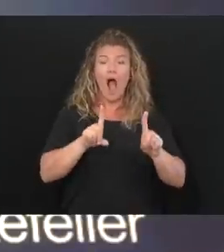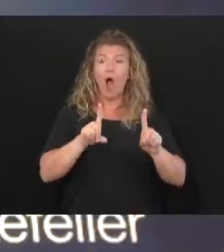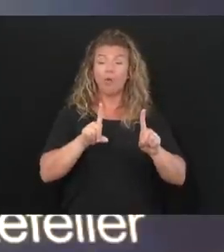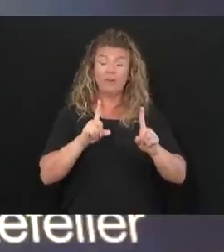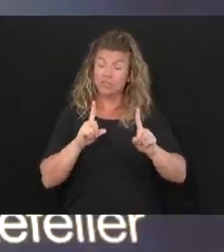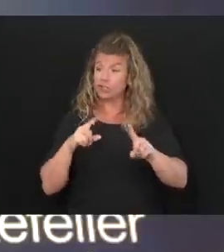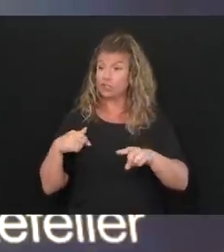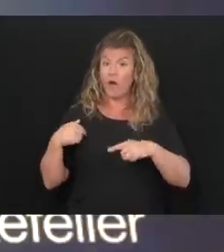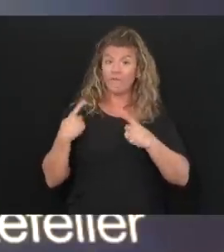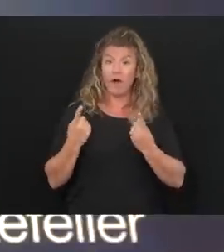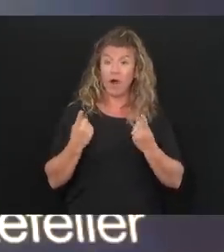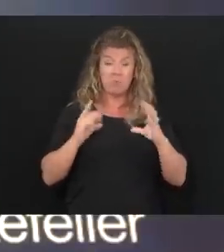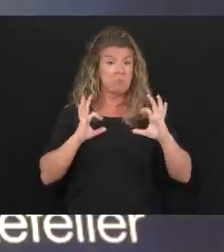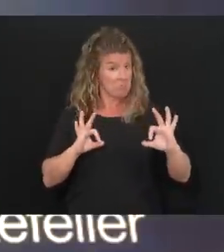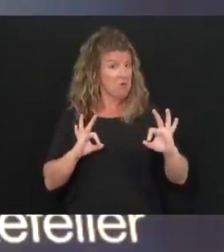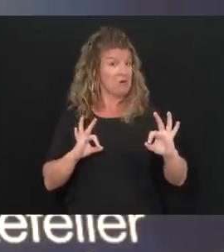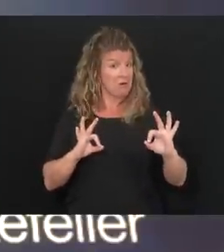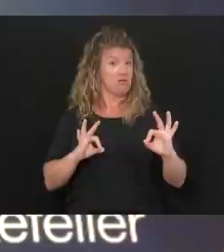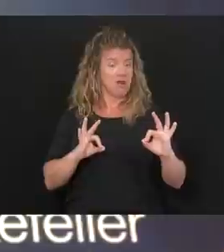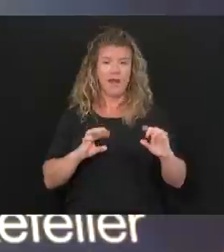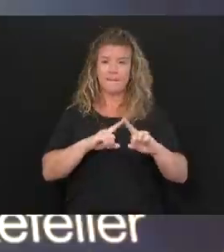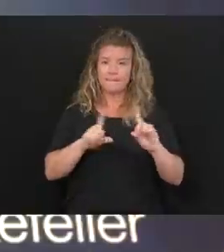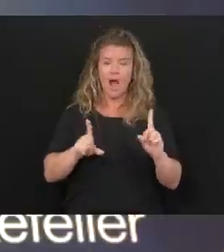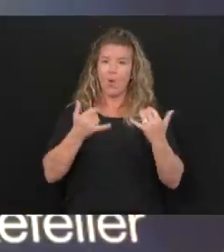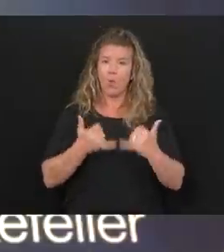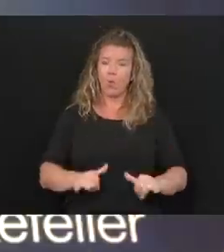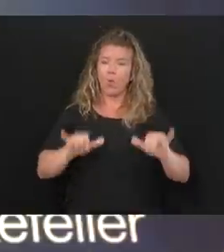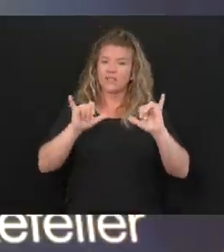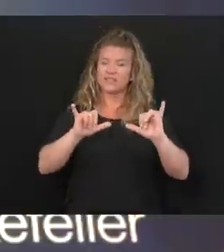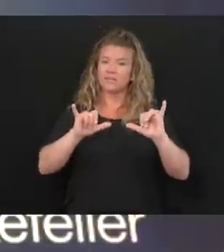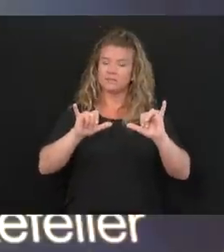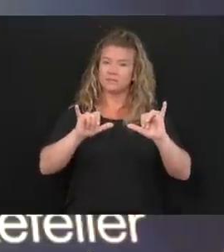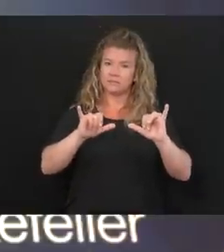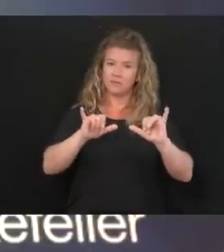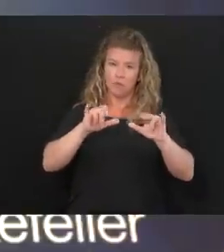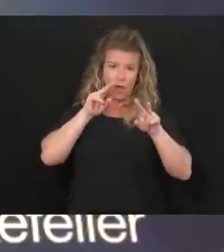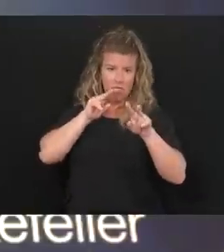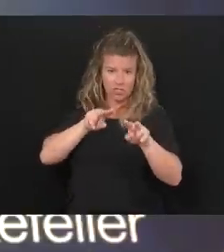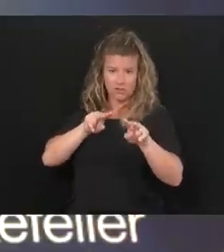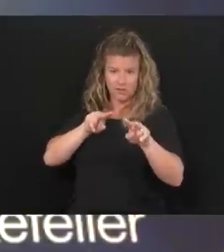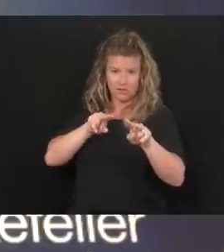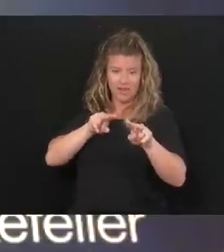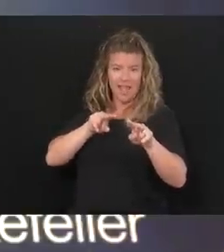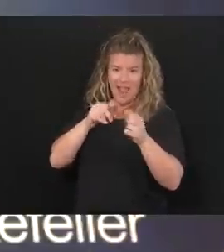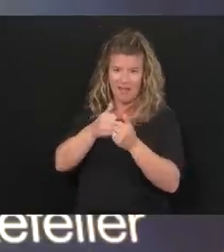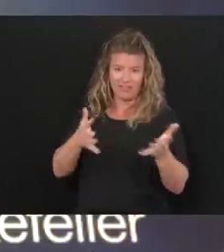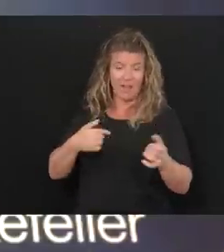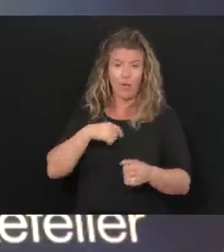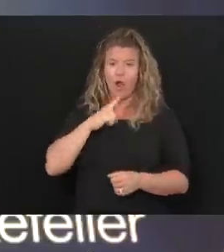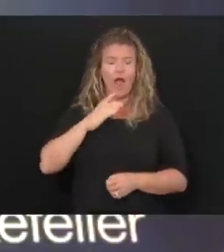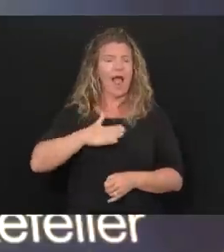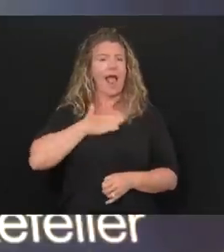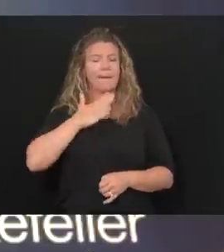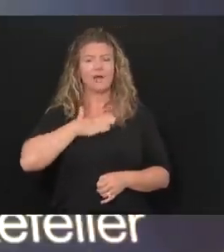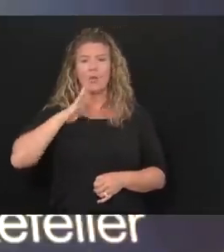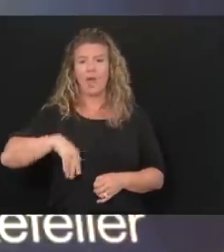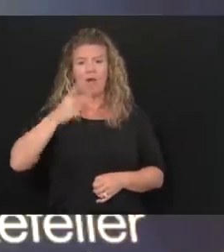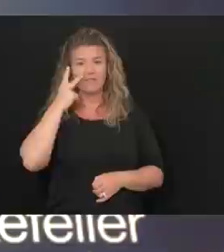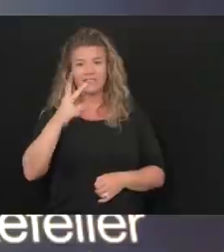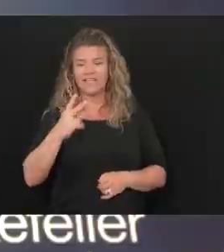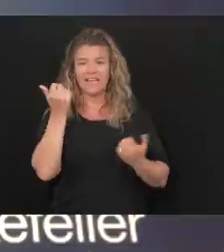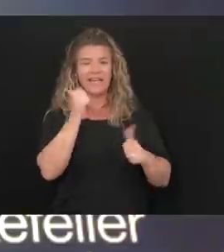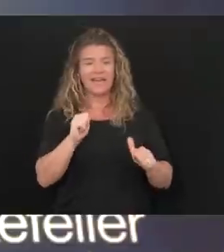so good, and we're really very much happy and grateful that we haven't seen big